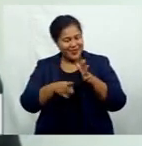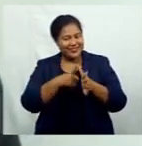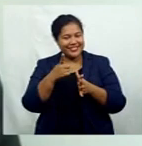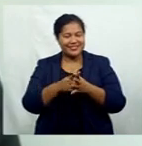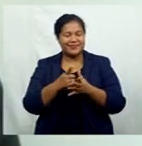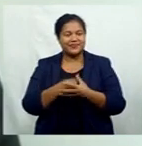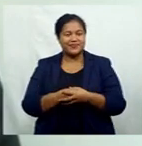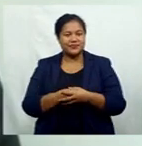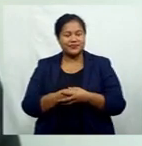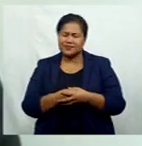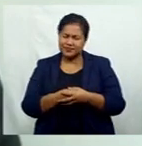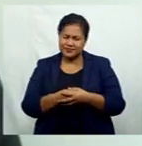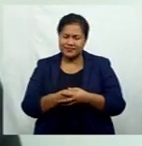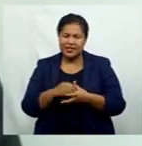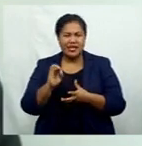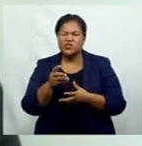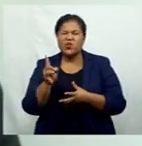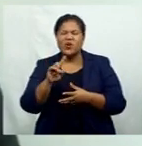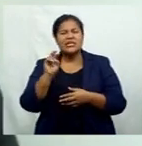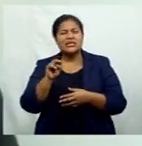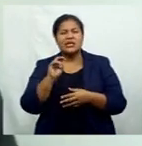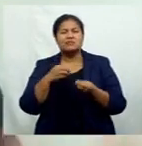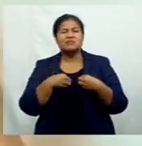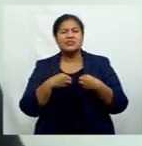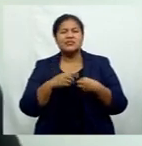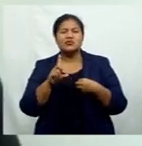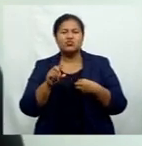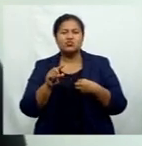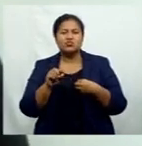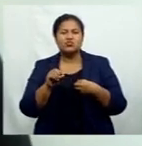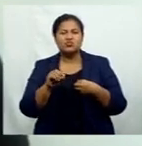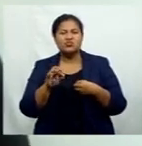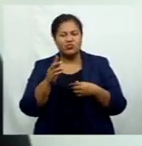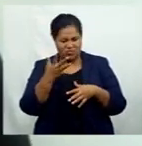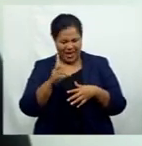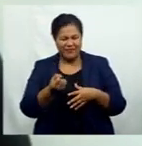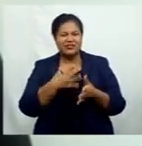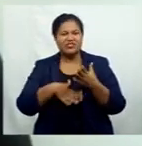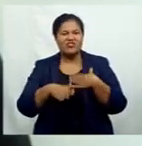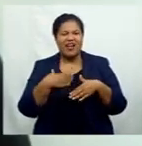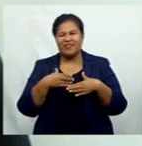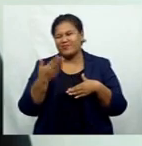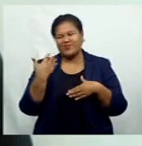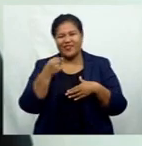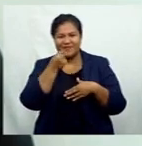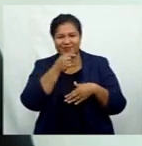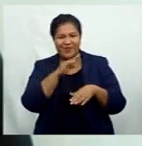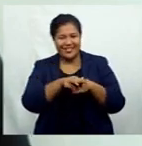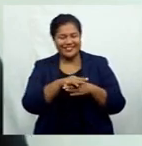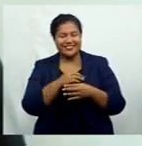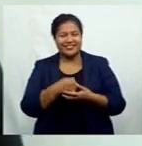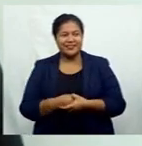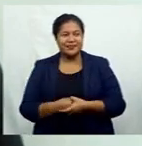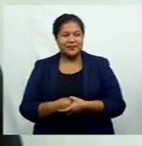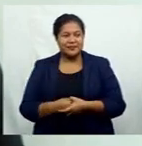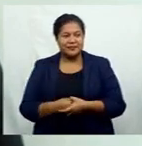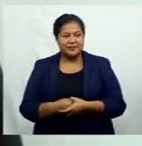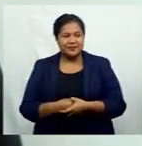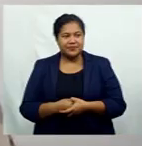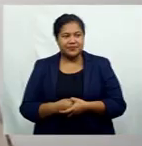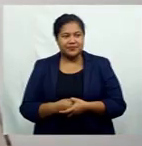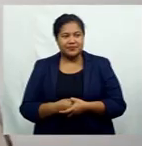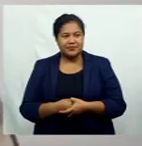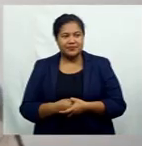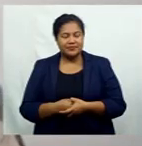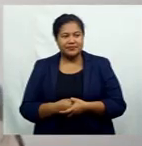So what will this mean for businesses that might have been struggling in the past few months? I